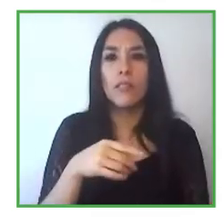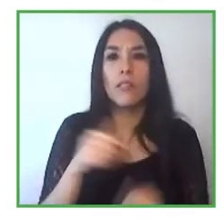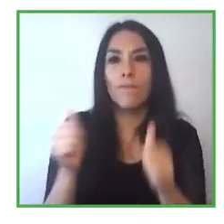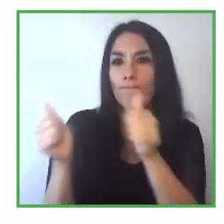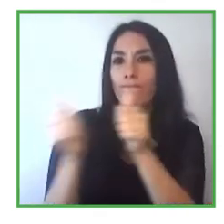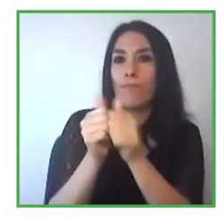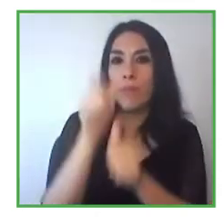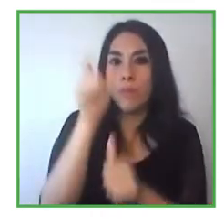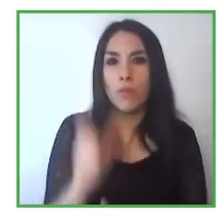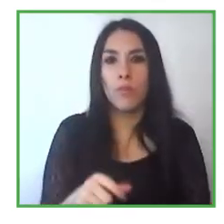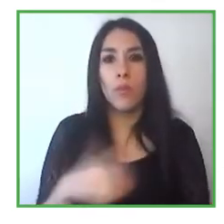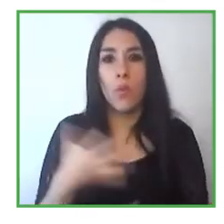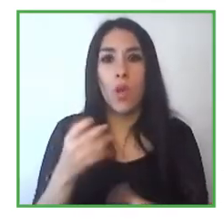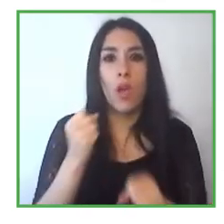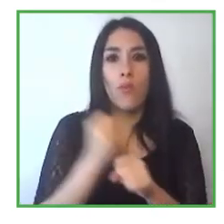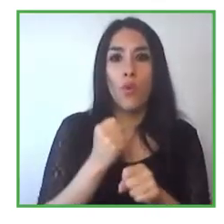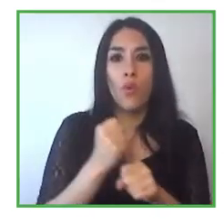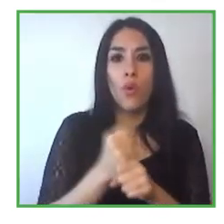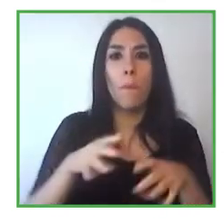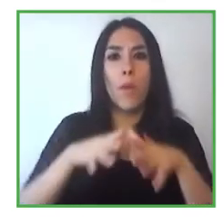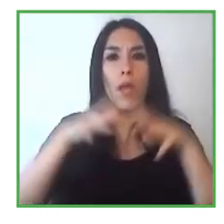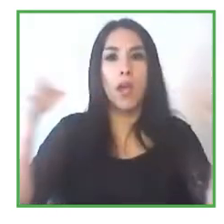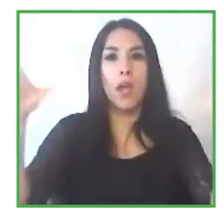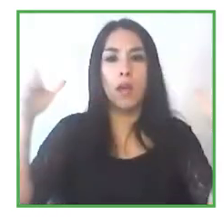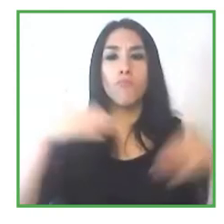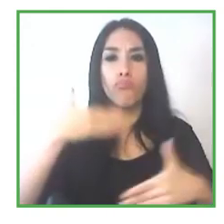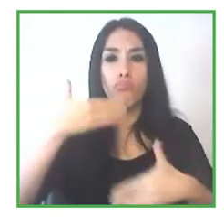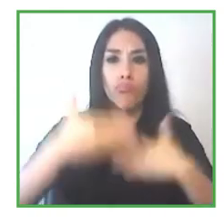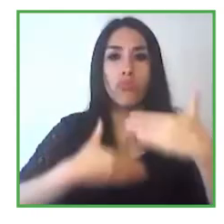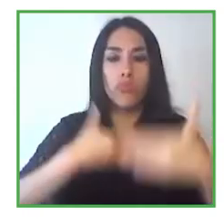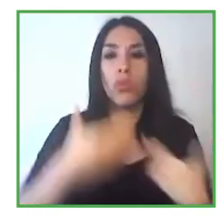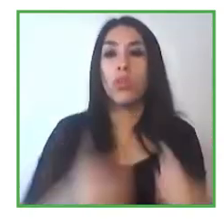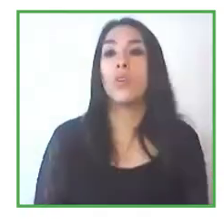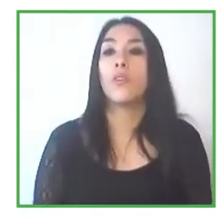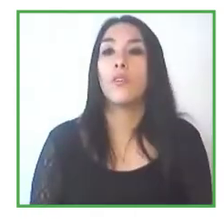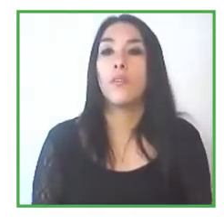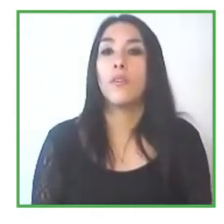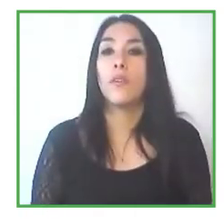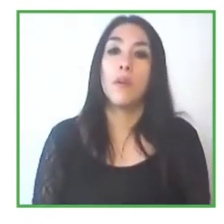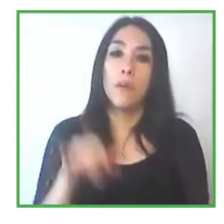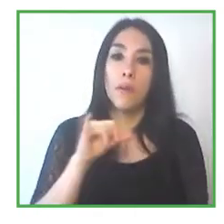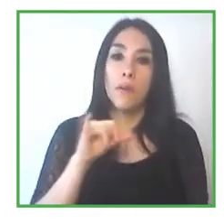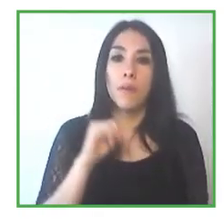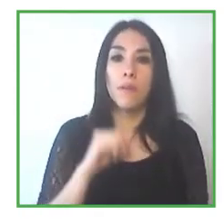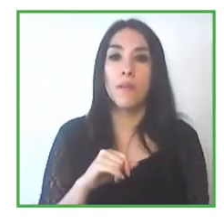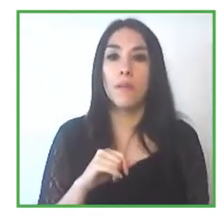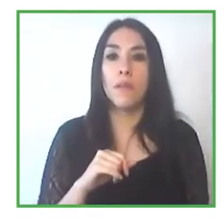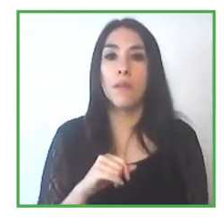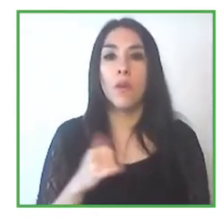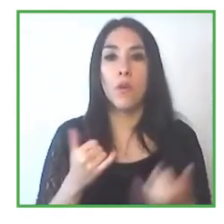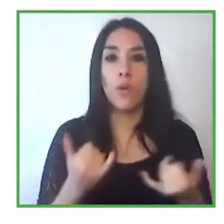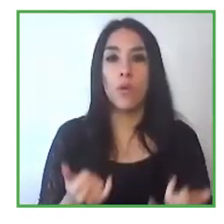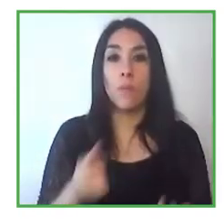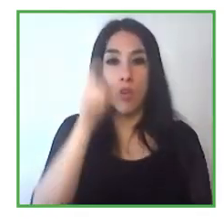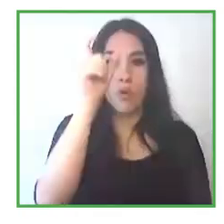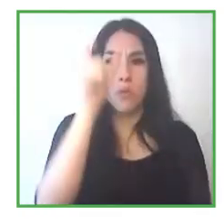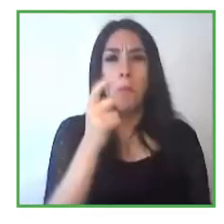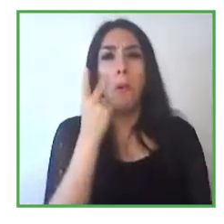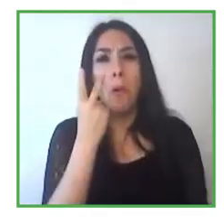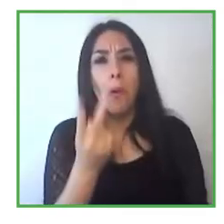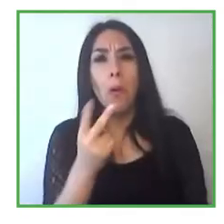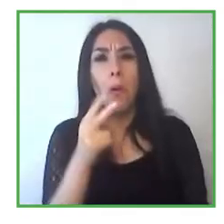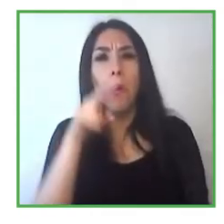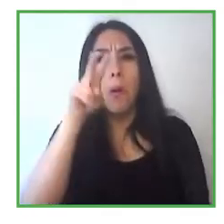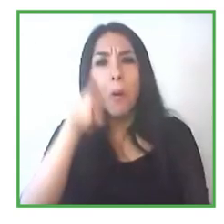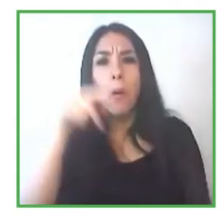need to be brought out and the workers on during the inclusion process for this reason the support